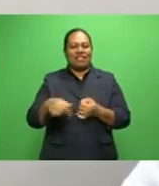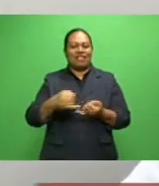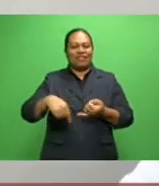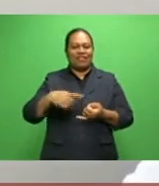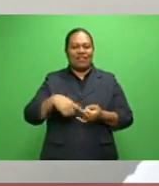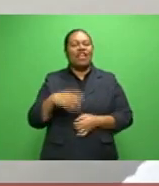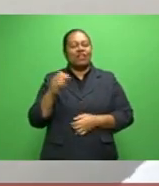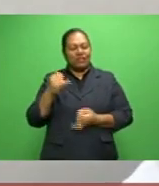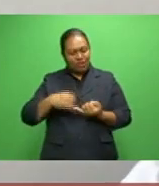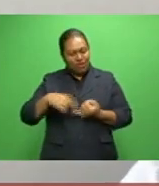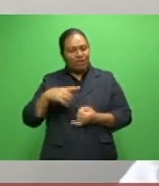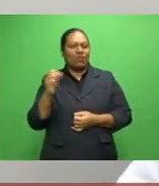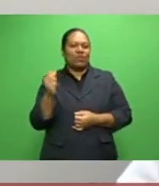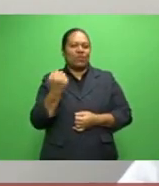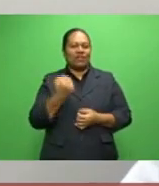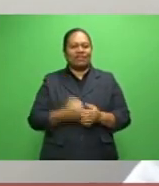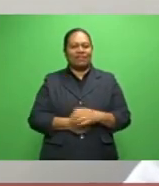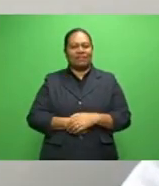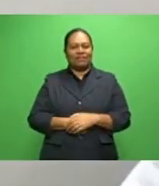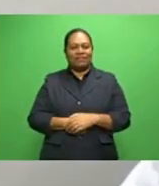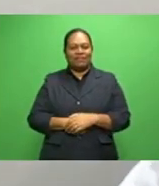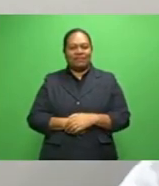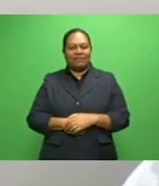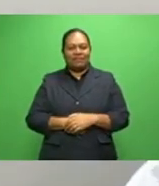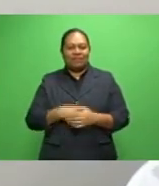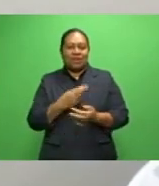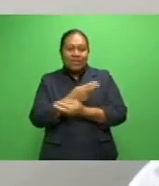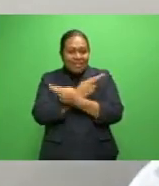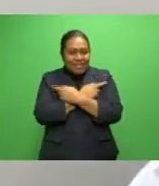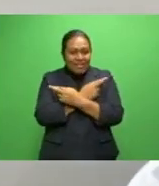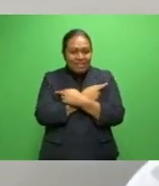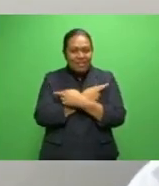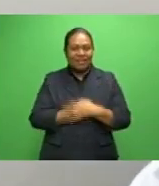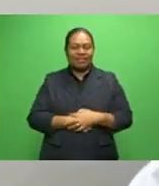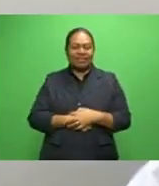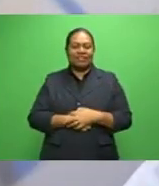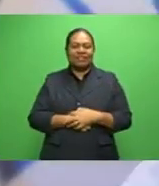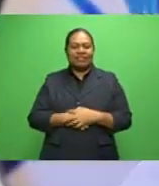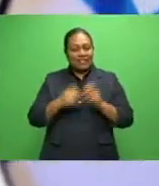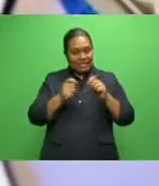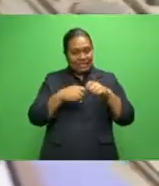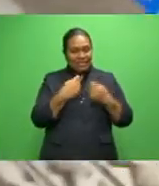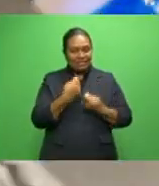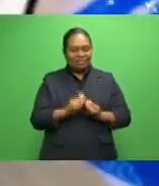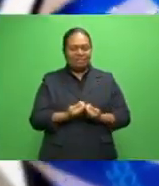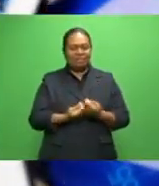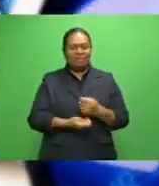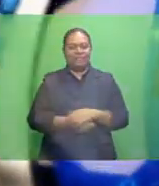SUVA will win because they really are a respected team. full-time times,